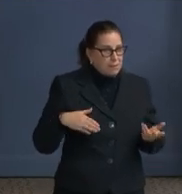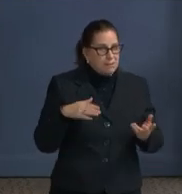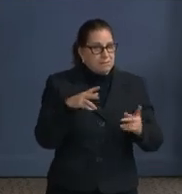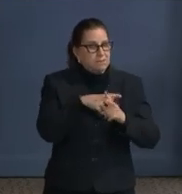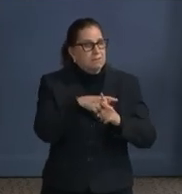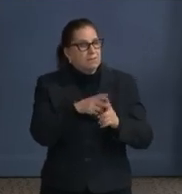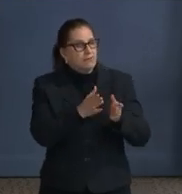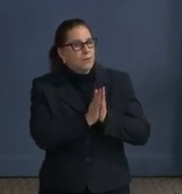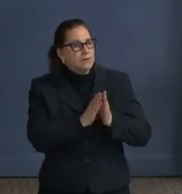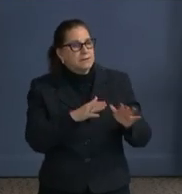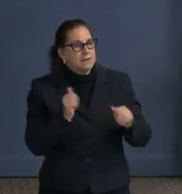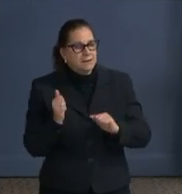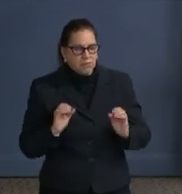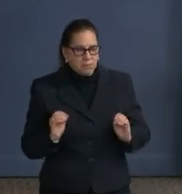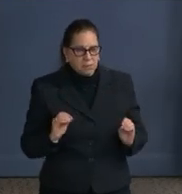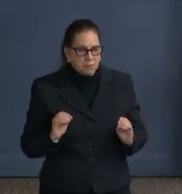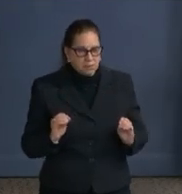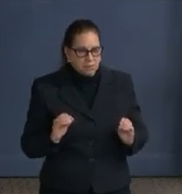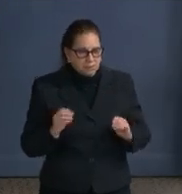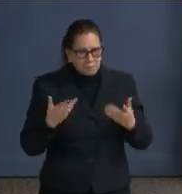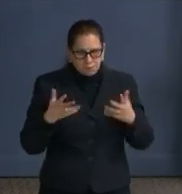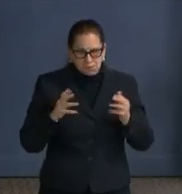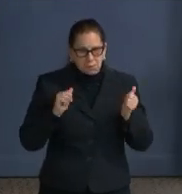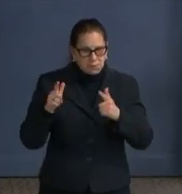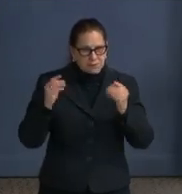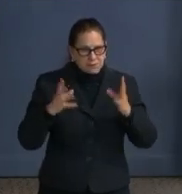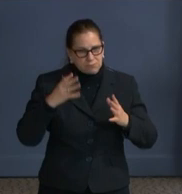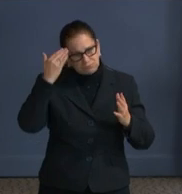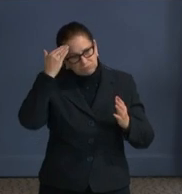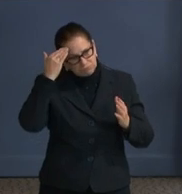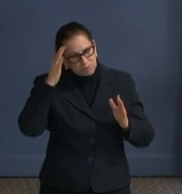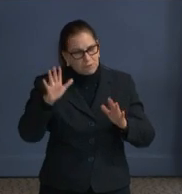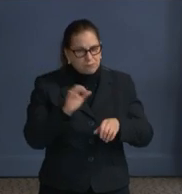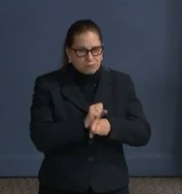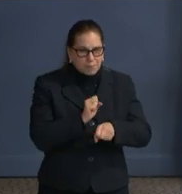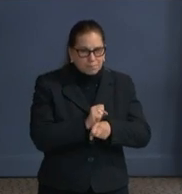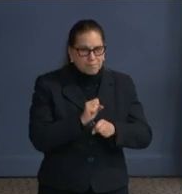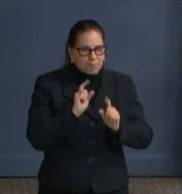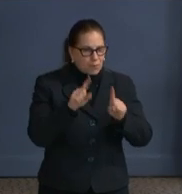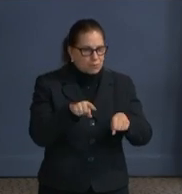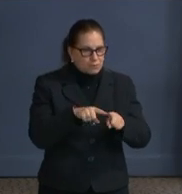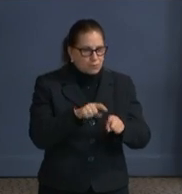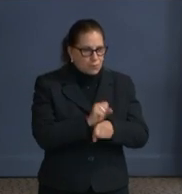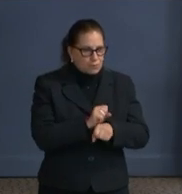leave approved leave, they are to show up to work.